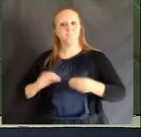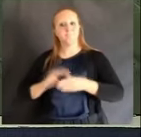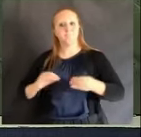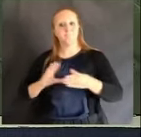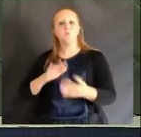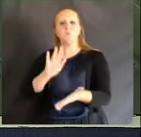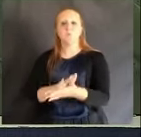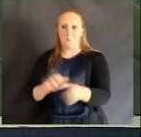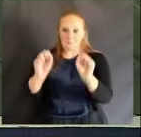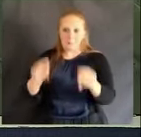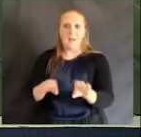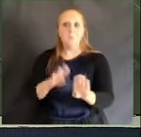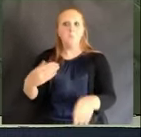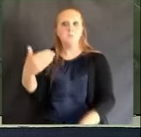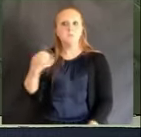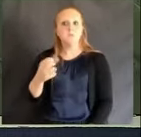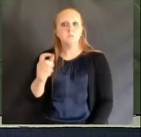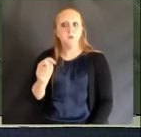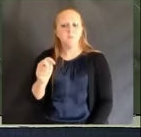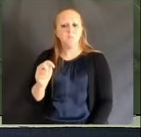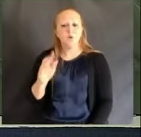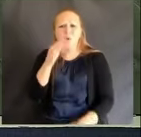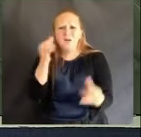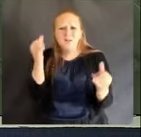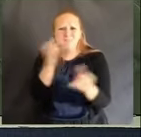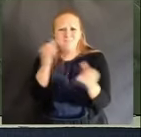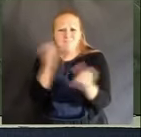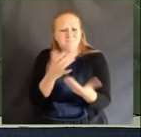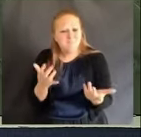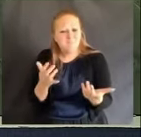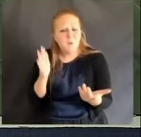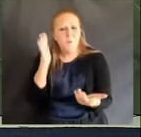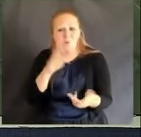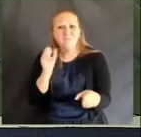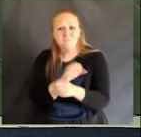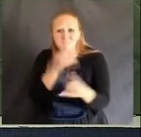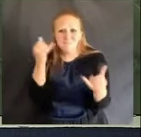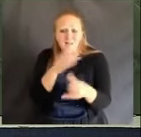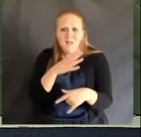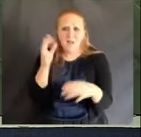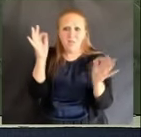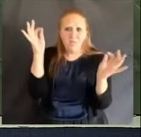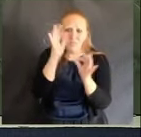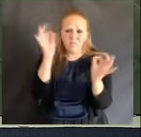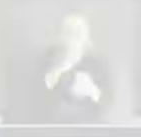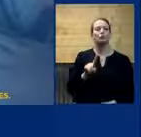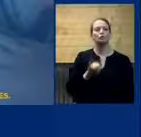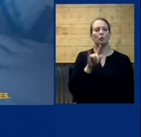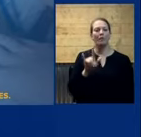September, that would be reckless and negligent of that person. It would be negligent.